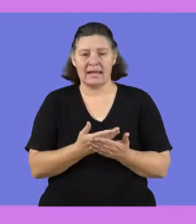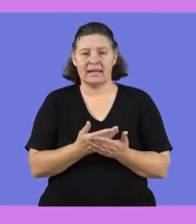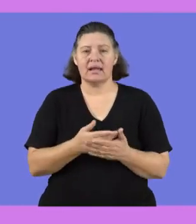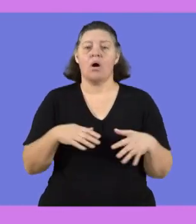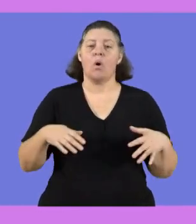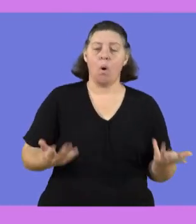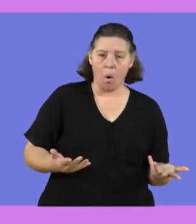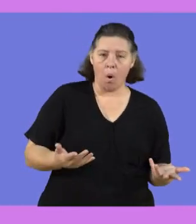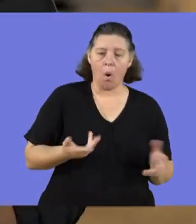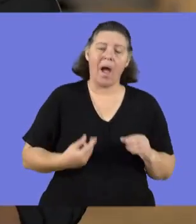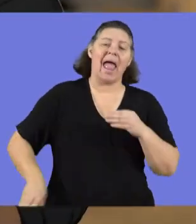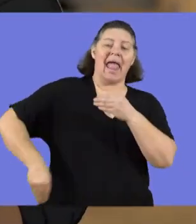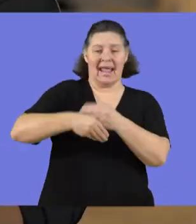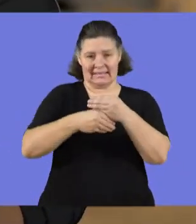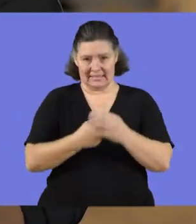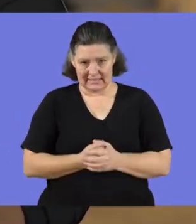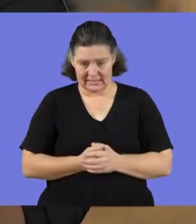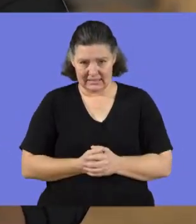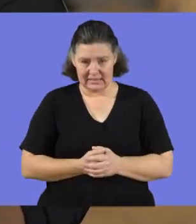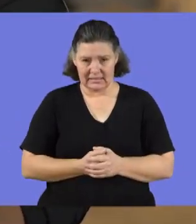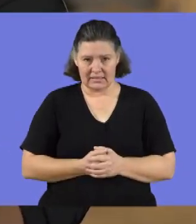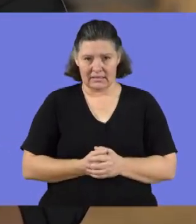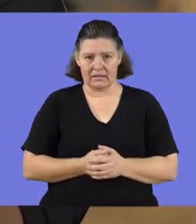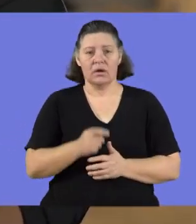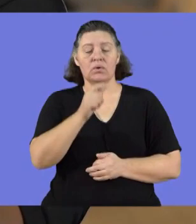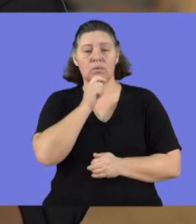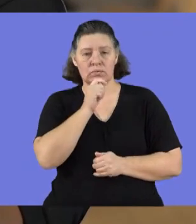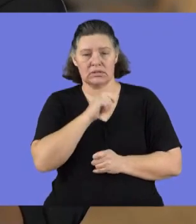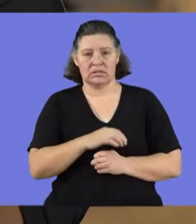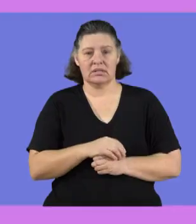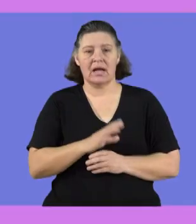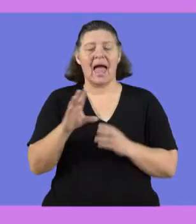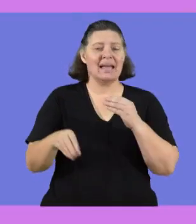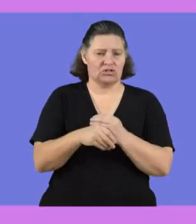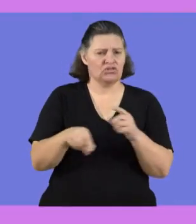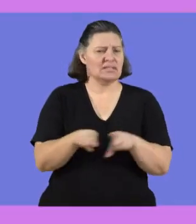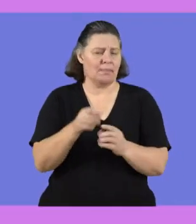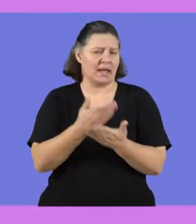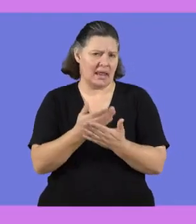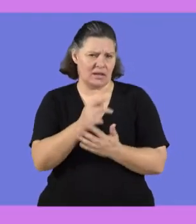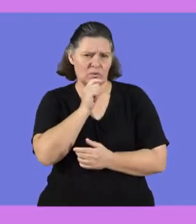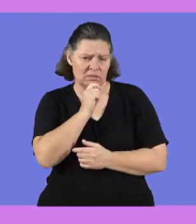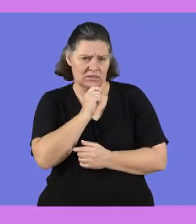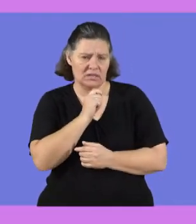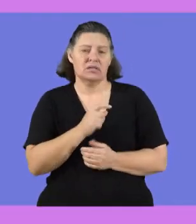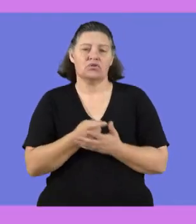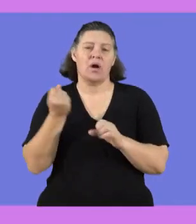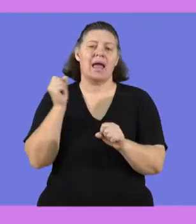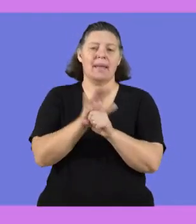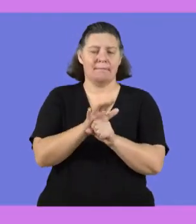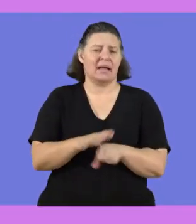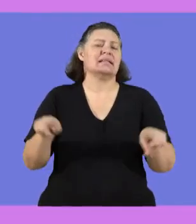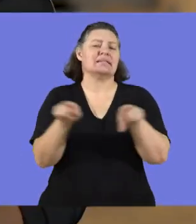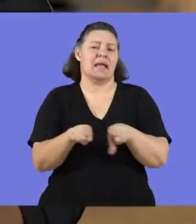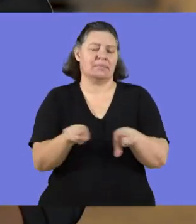either you can multiply or you can add. Let us also use the method of addition so that you can see